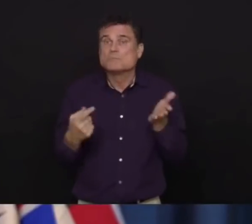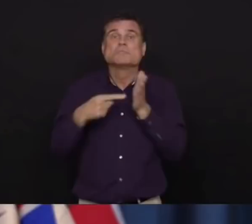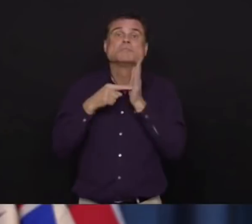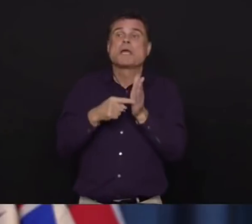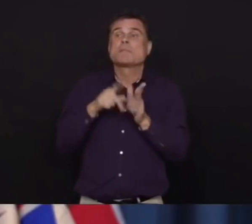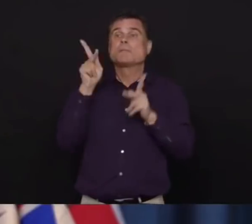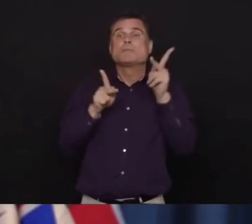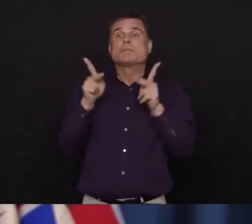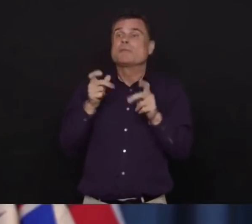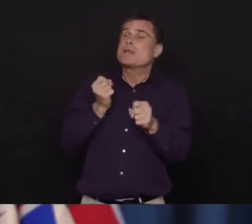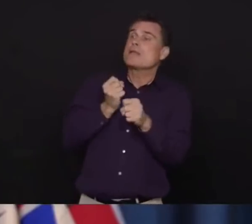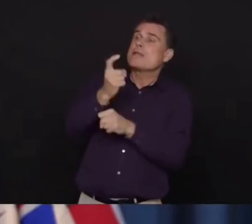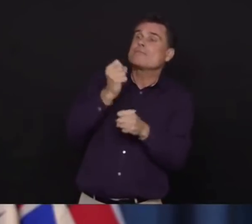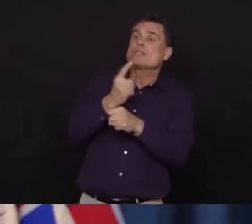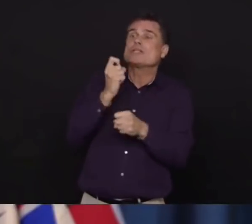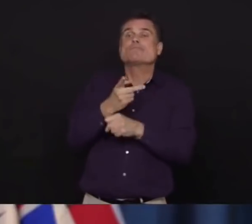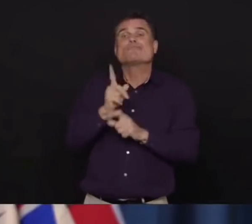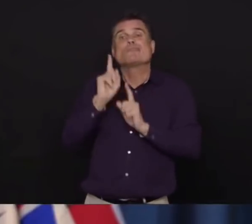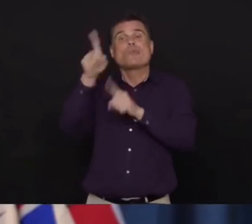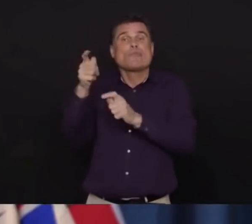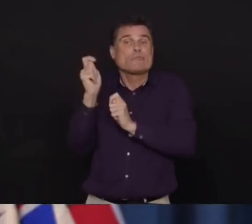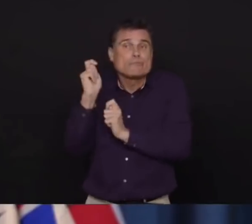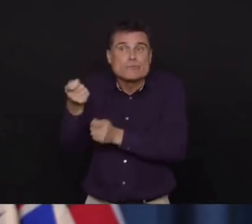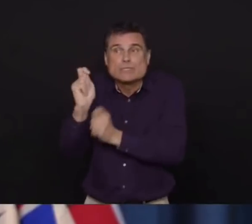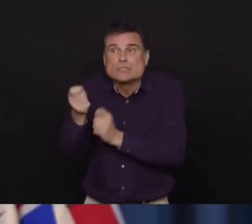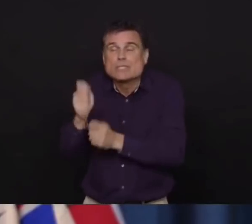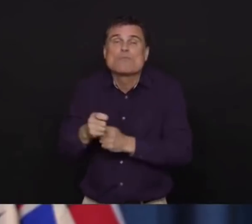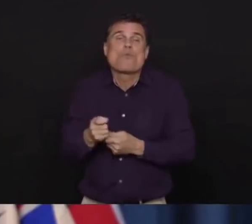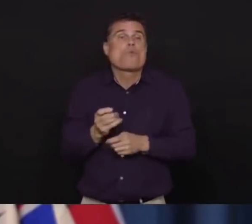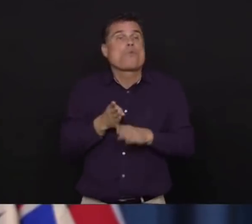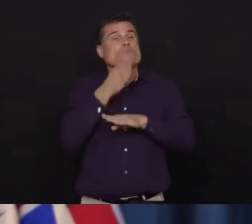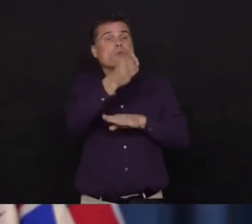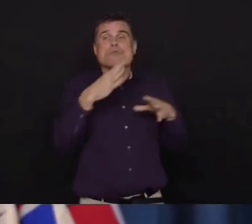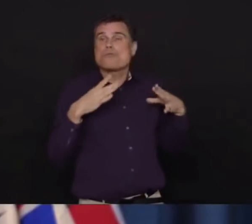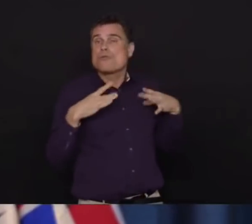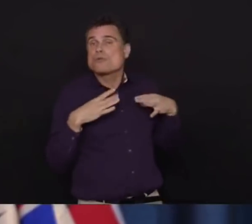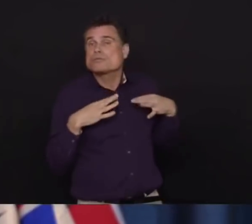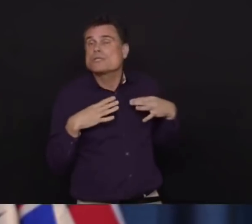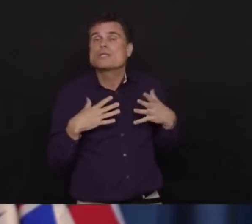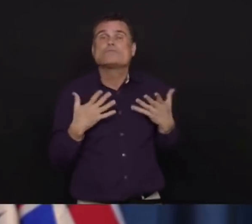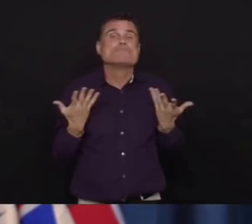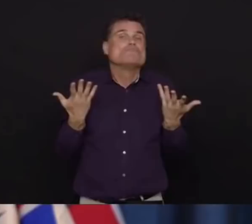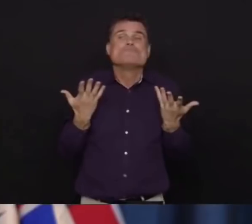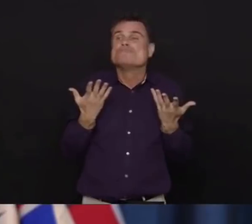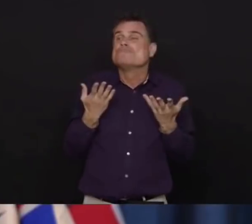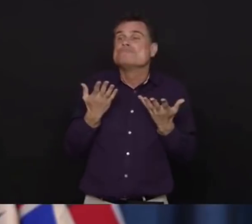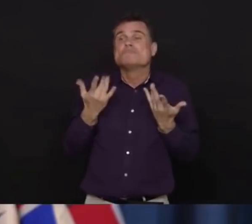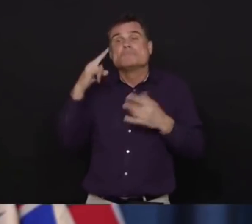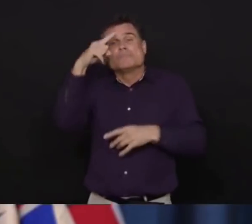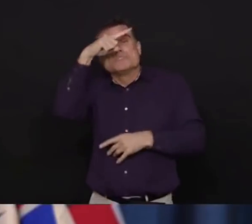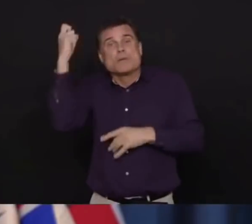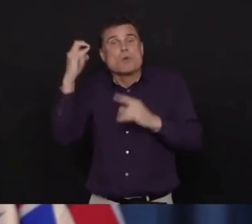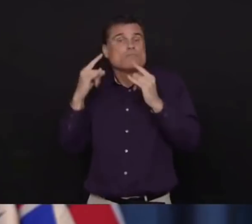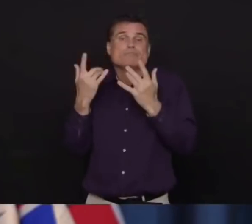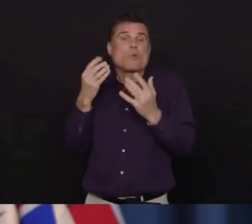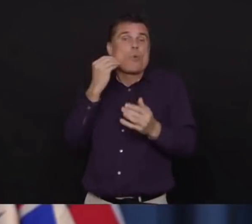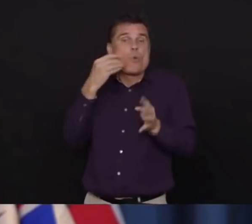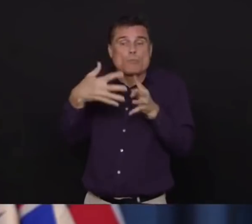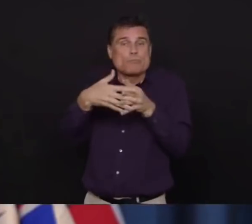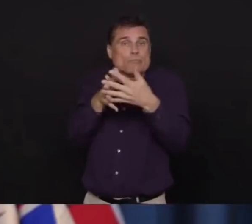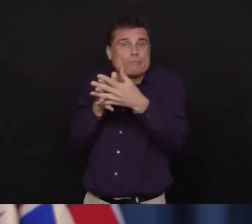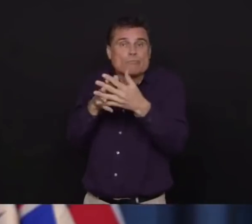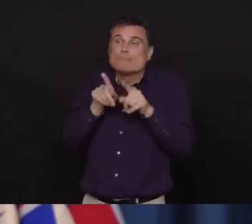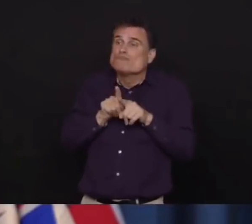of travel. All non-essential travel, particularly to smaller communities where we might not have the resources to support you